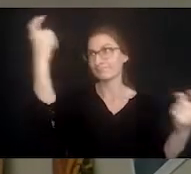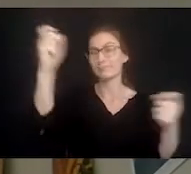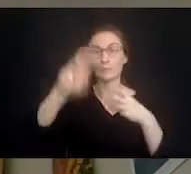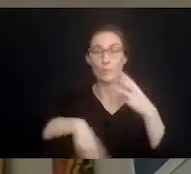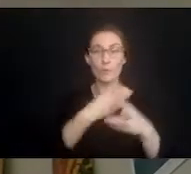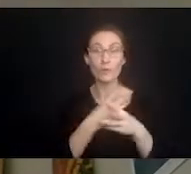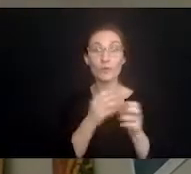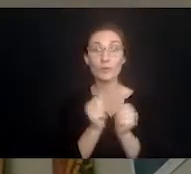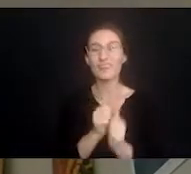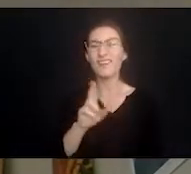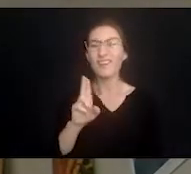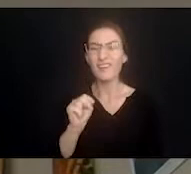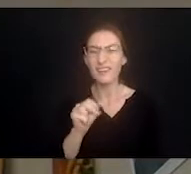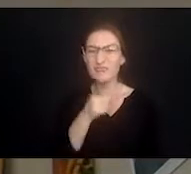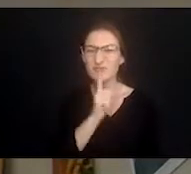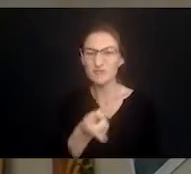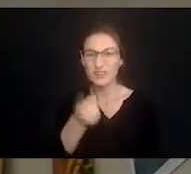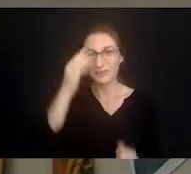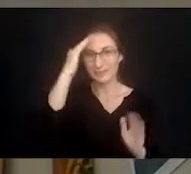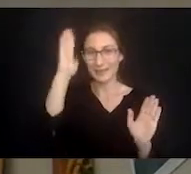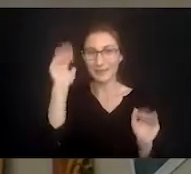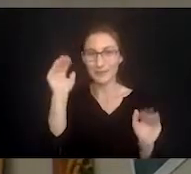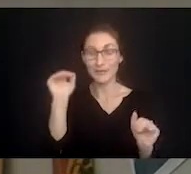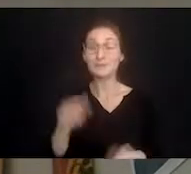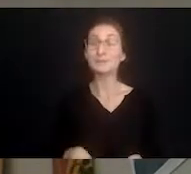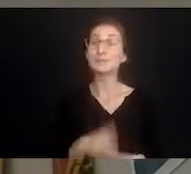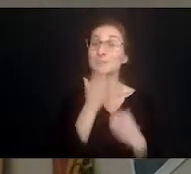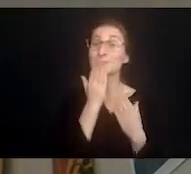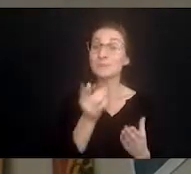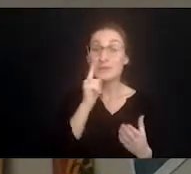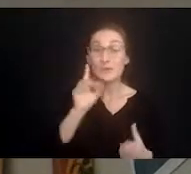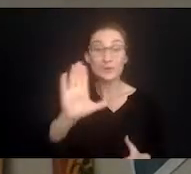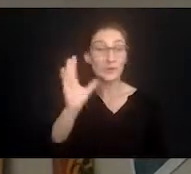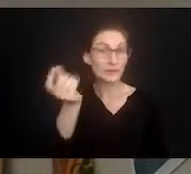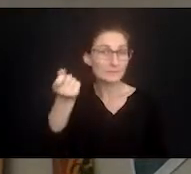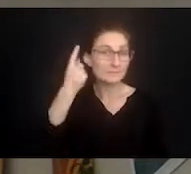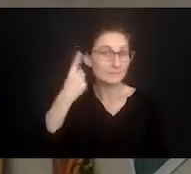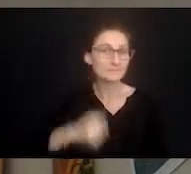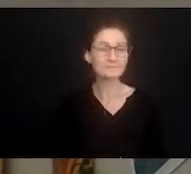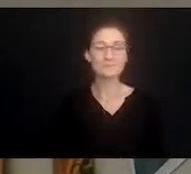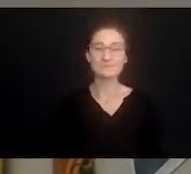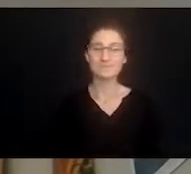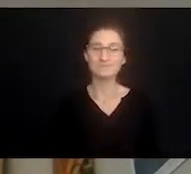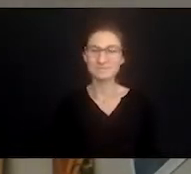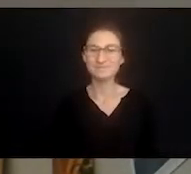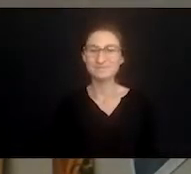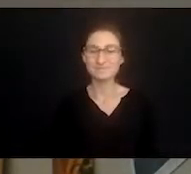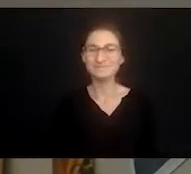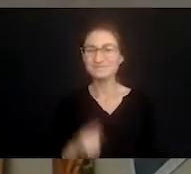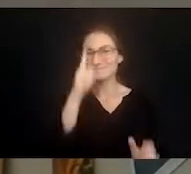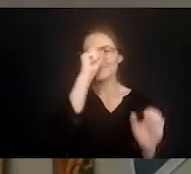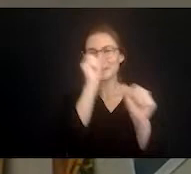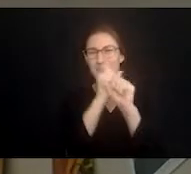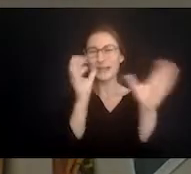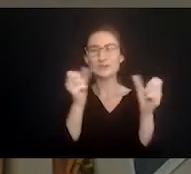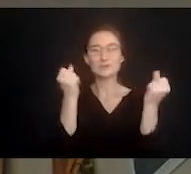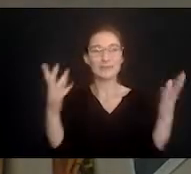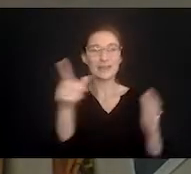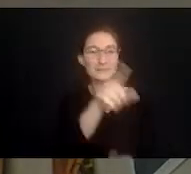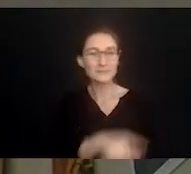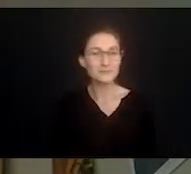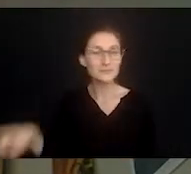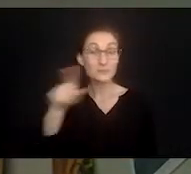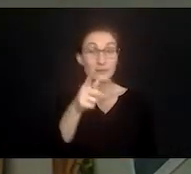fantasy world with unrealistic expectations. Thank you for understanding. And I